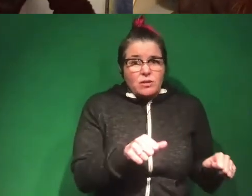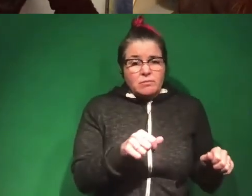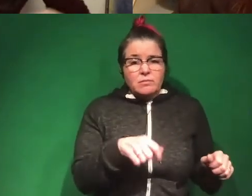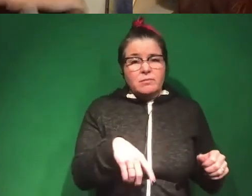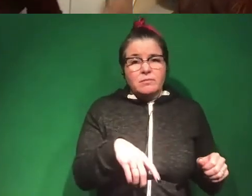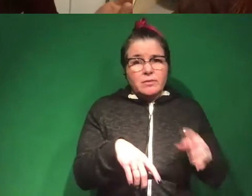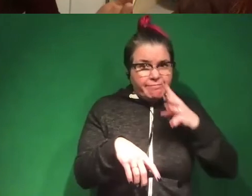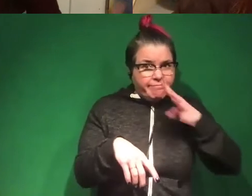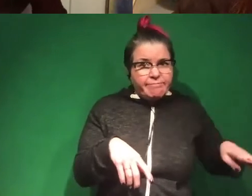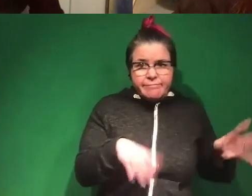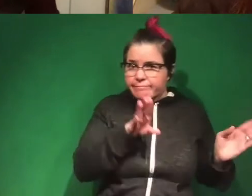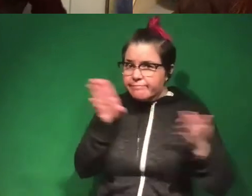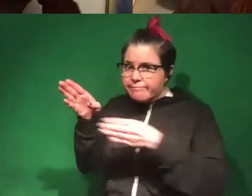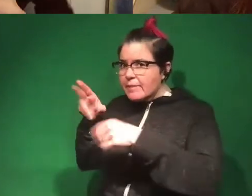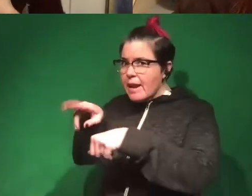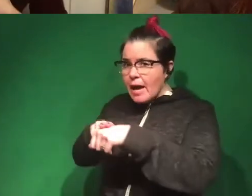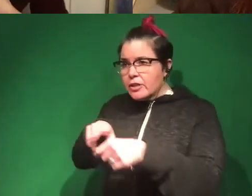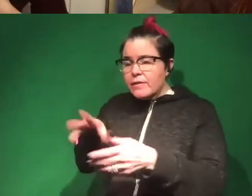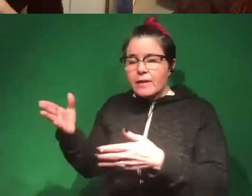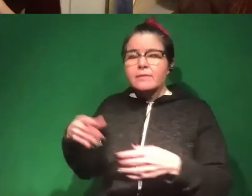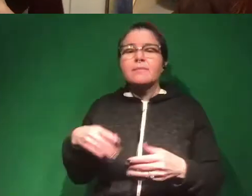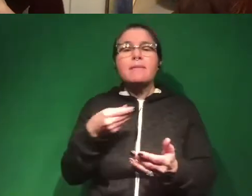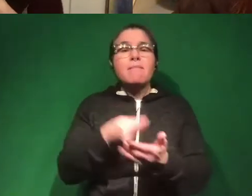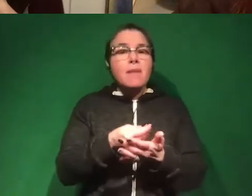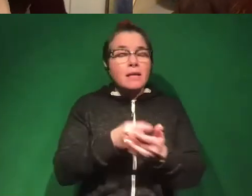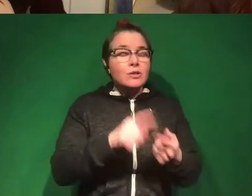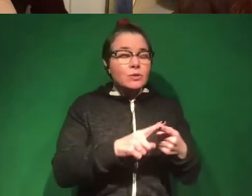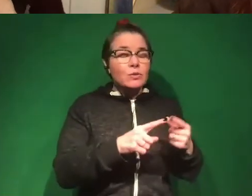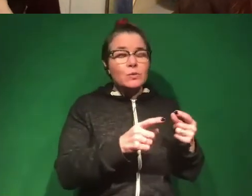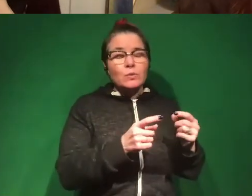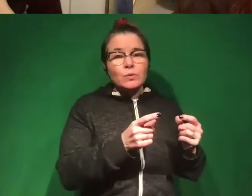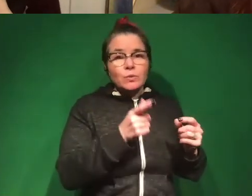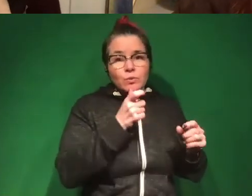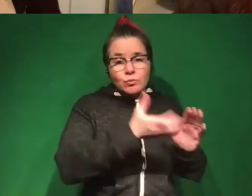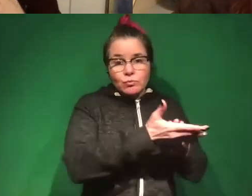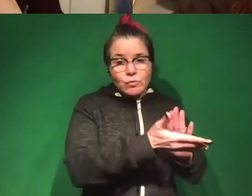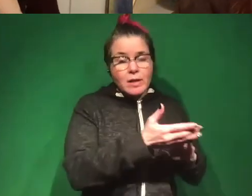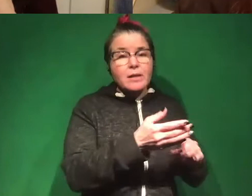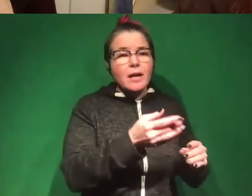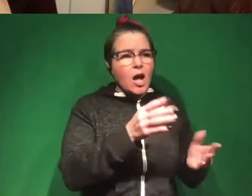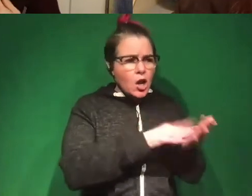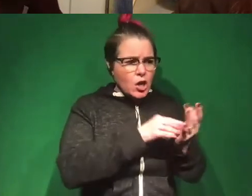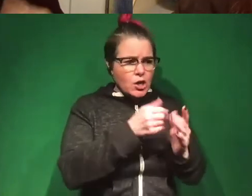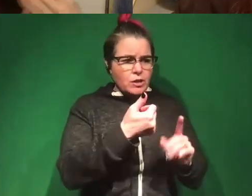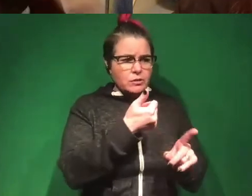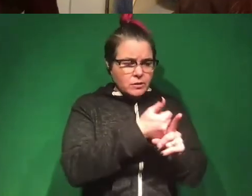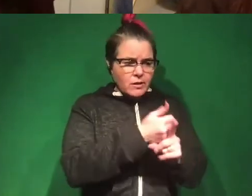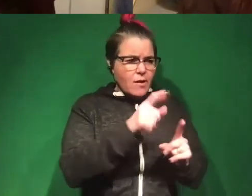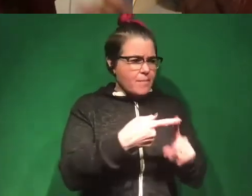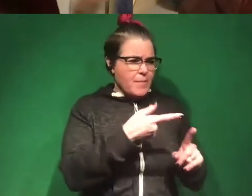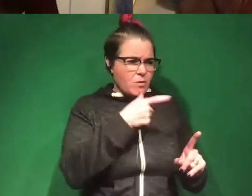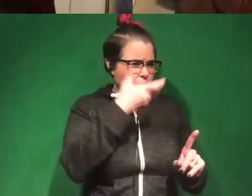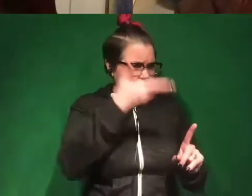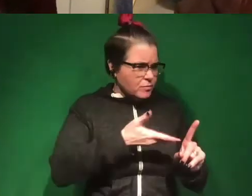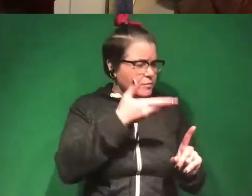And that means money to candidates. It means informing yourselves about who the candidates are and really getting involved in becoming an educated